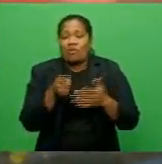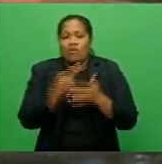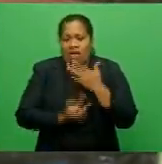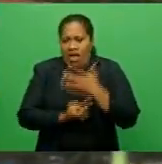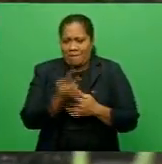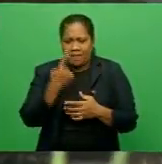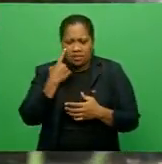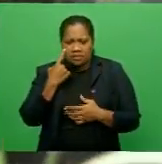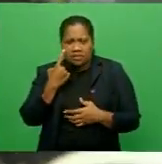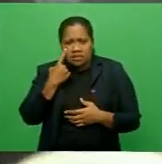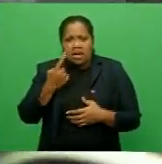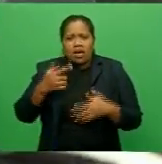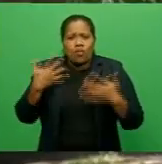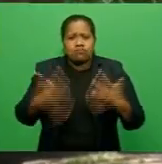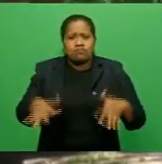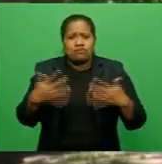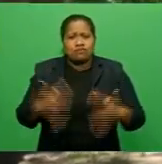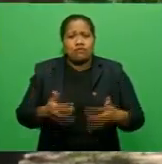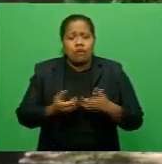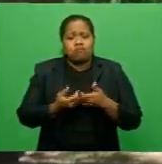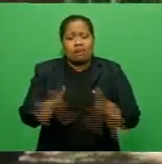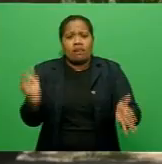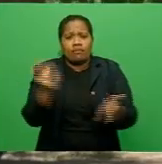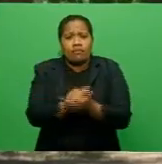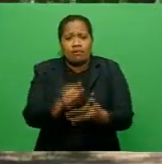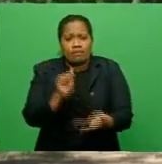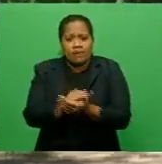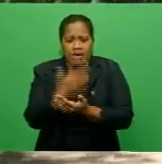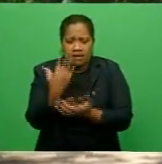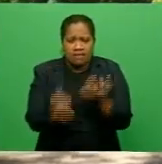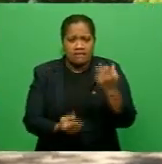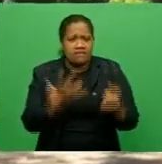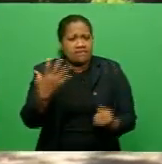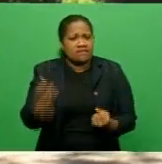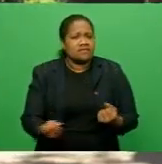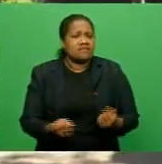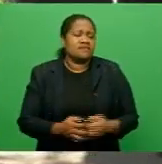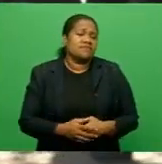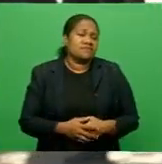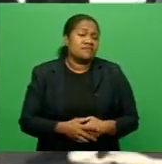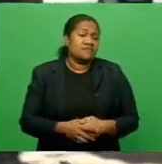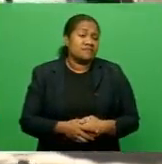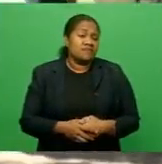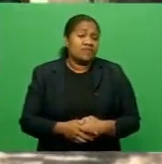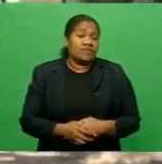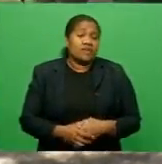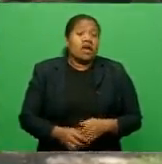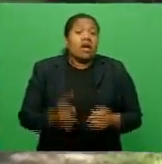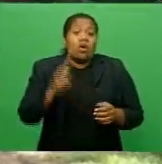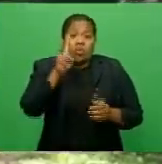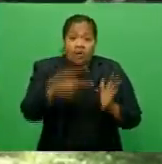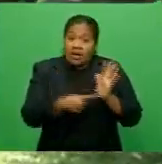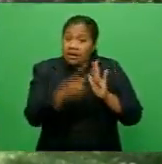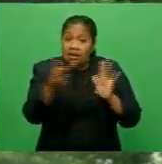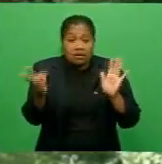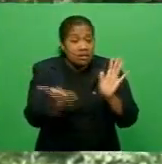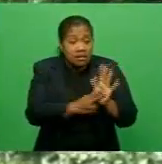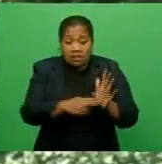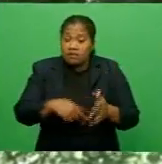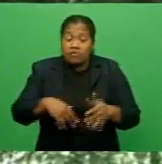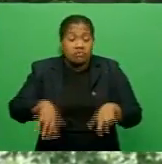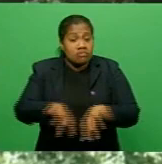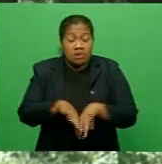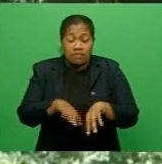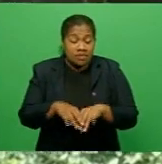waste present in our environment. We expect like one ton of rubbish to be collected by the end of the year. So just imagine if all the